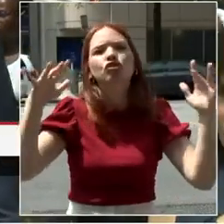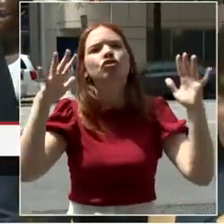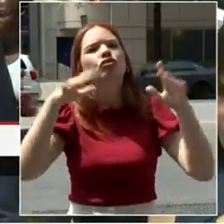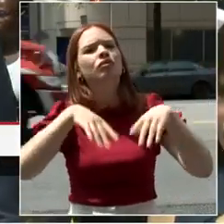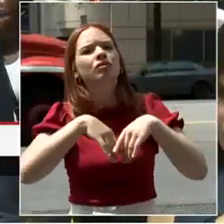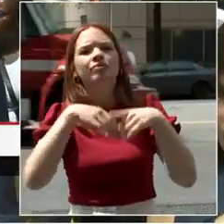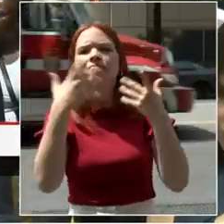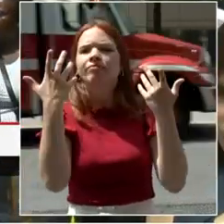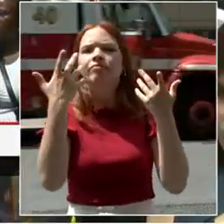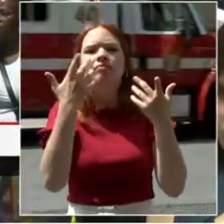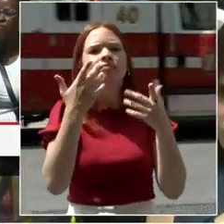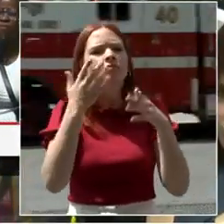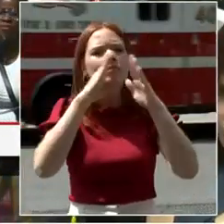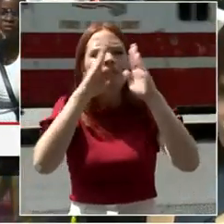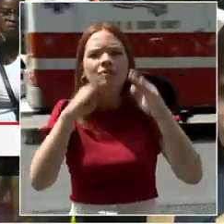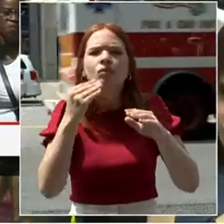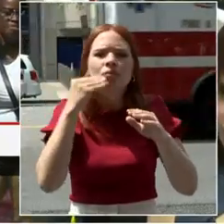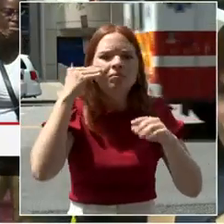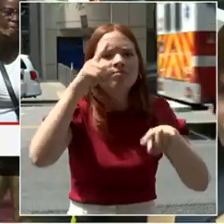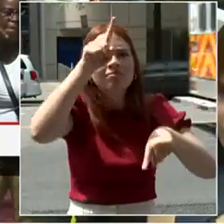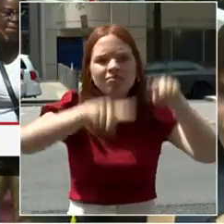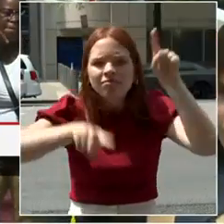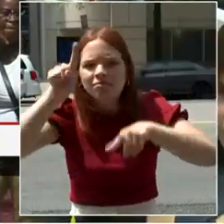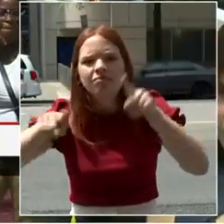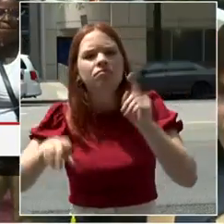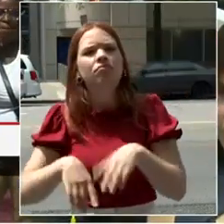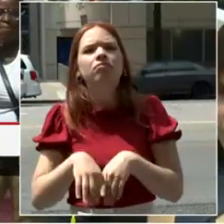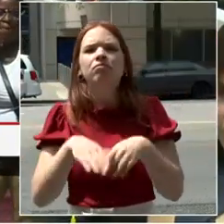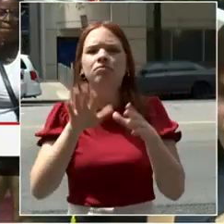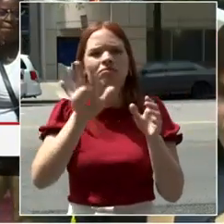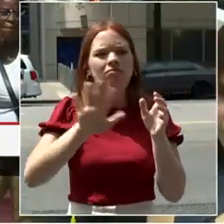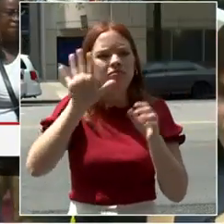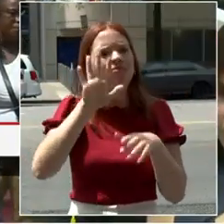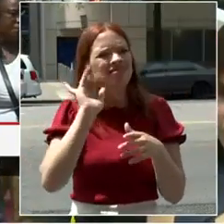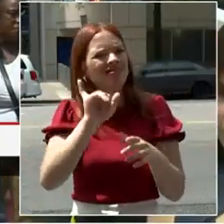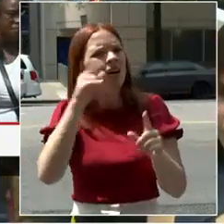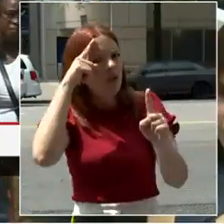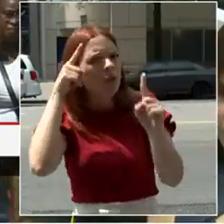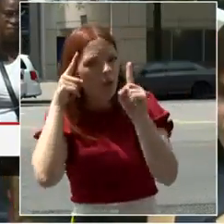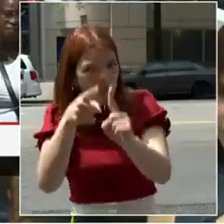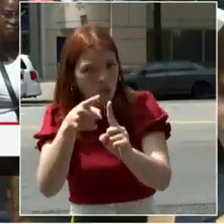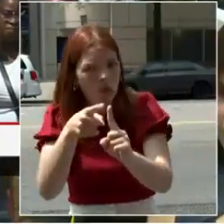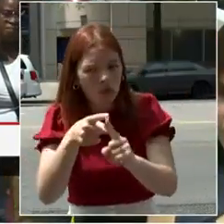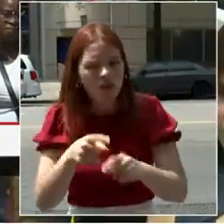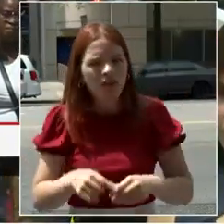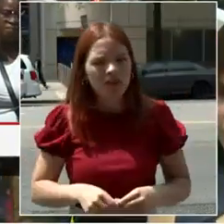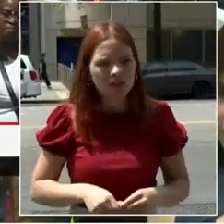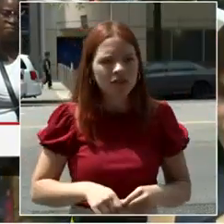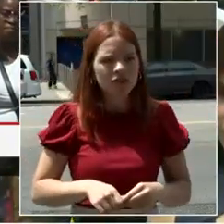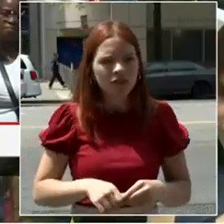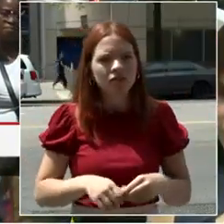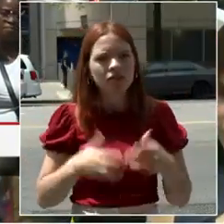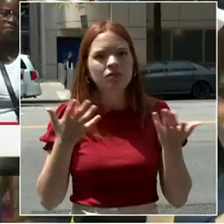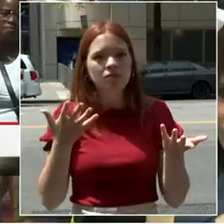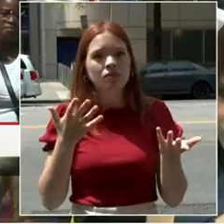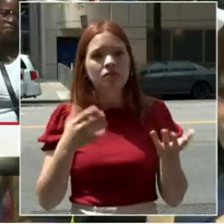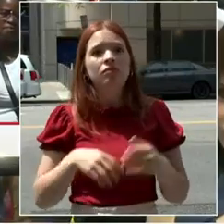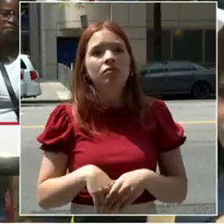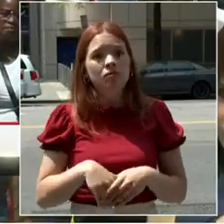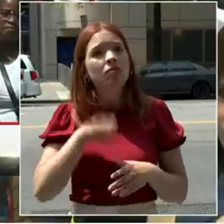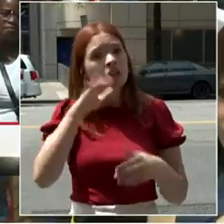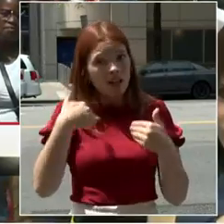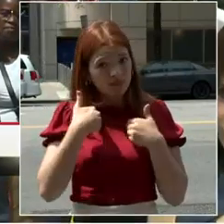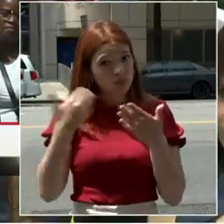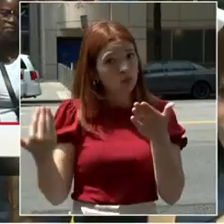plan, I'm excited to share with you that we have launched our official website, reimagineDowntowndc.com, which you can check out